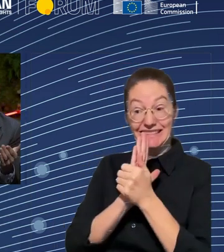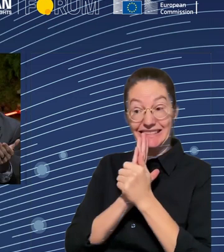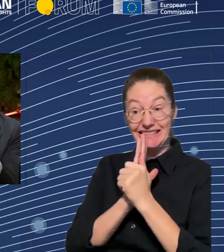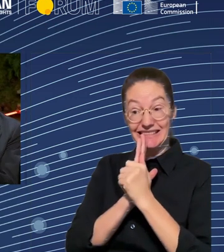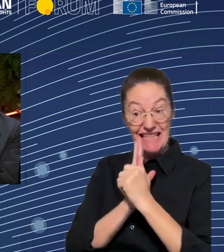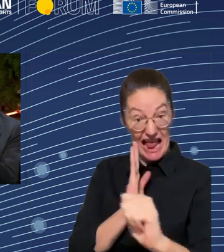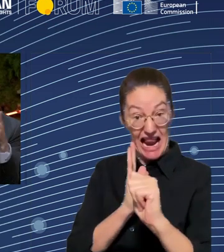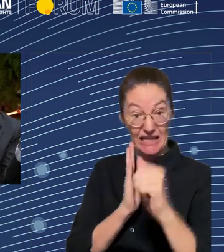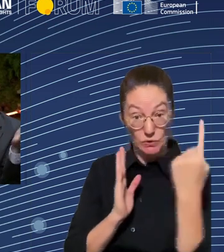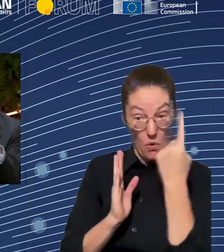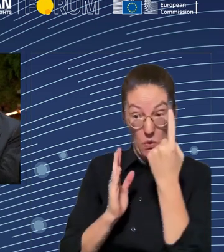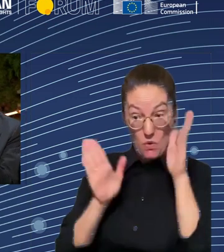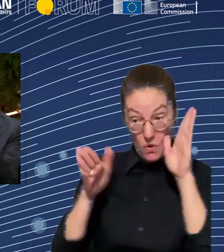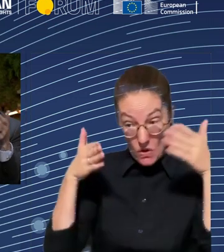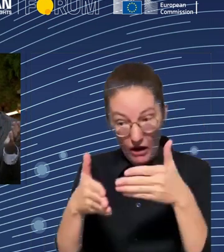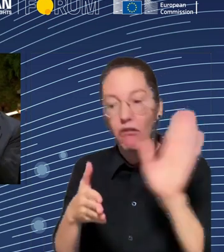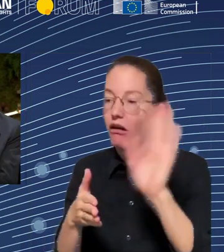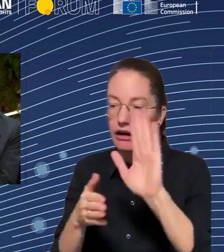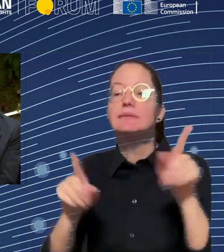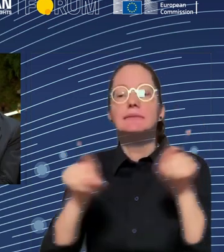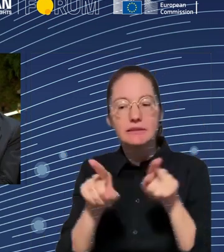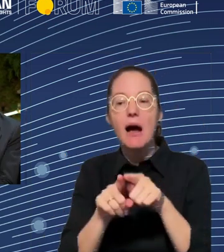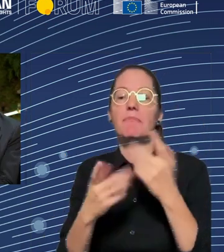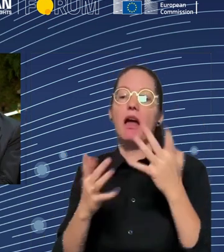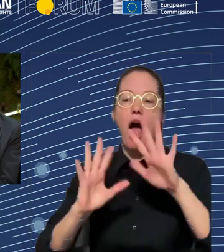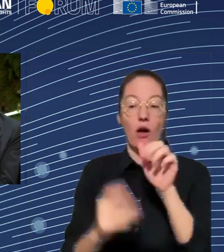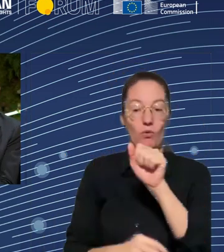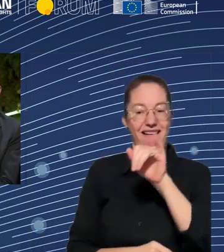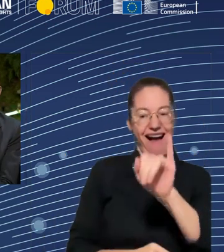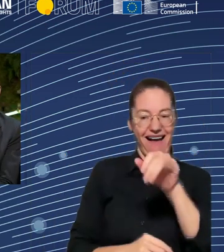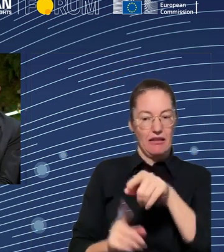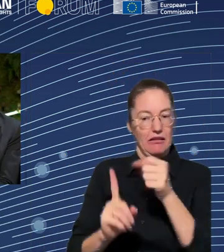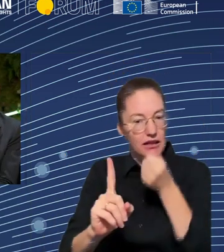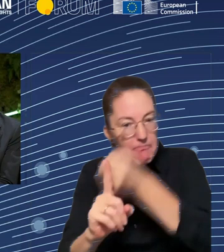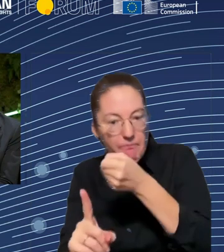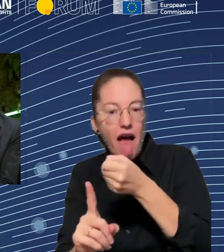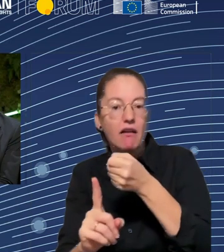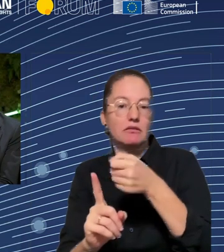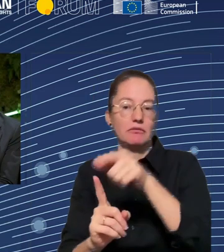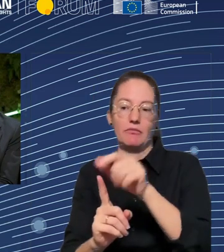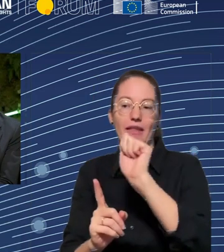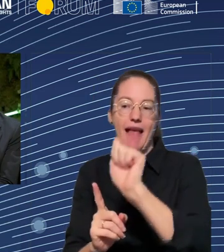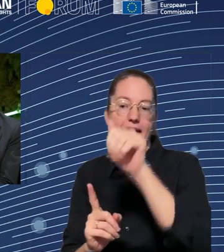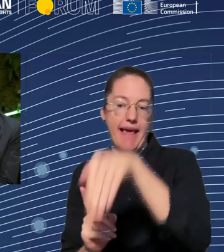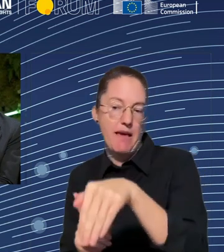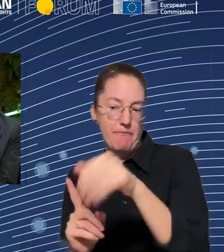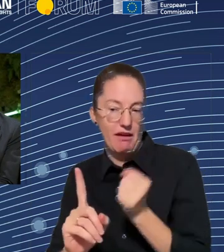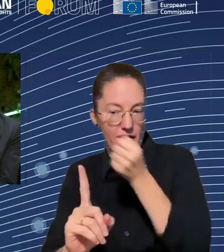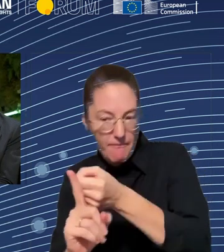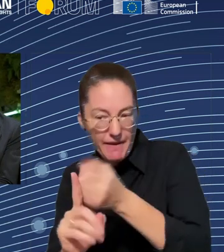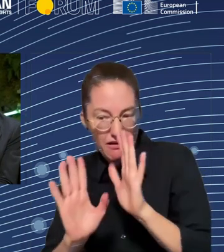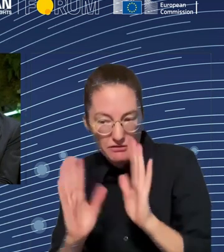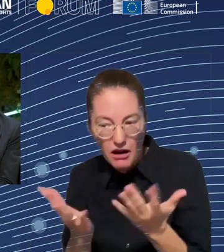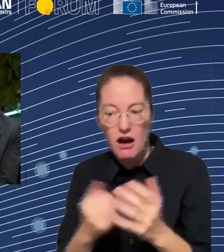of rolled out different divisions, in different divisions of the company, they rolled out AI tools. And what they found